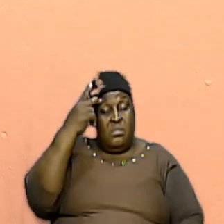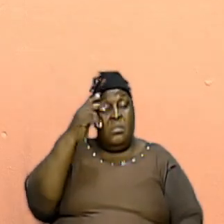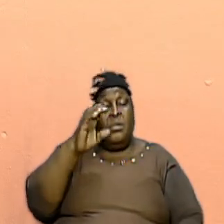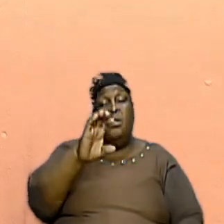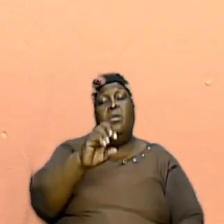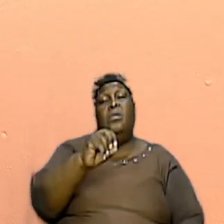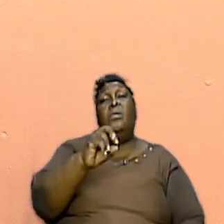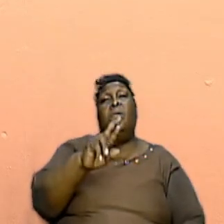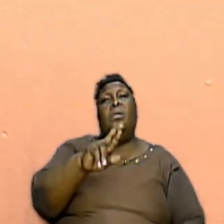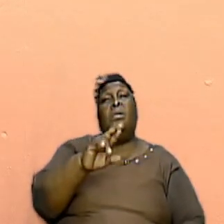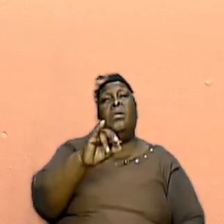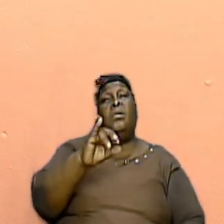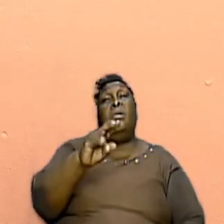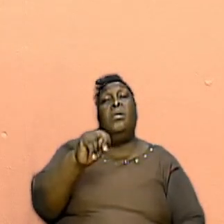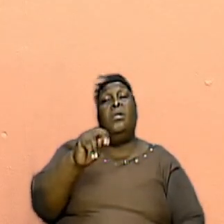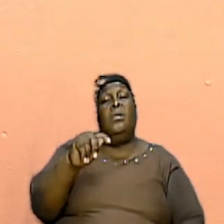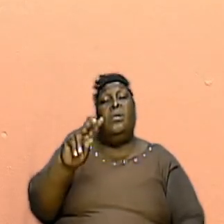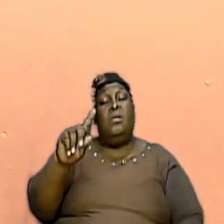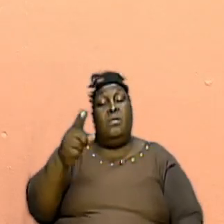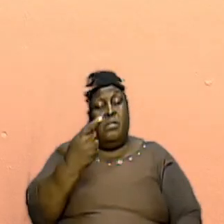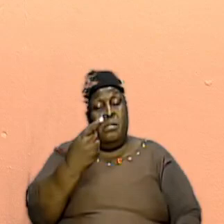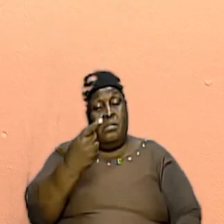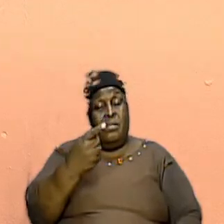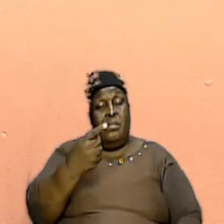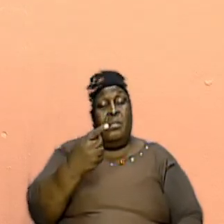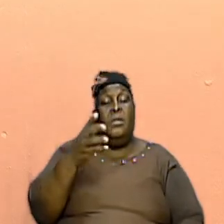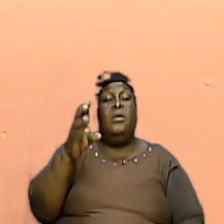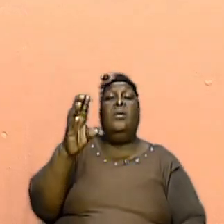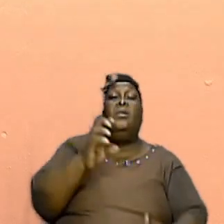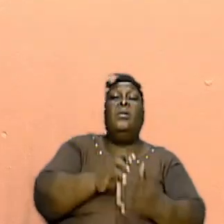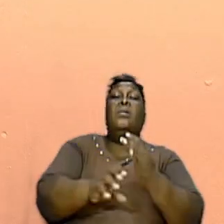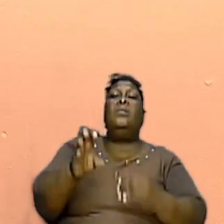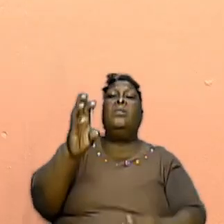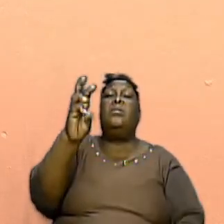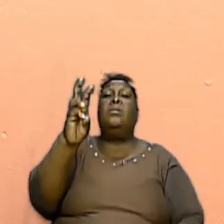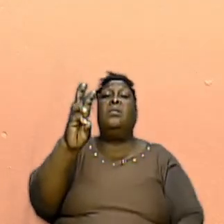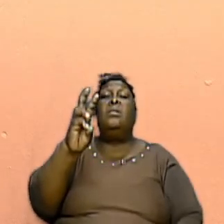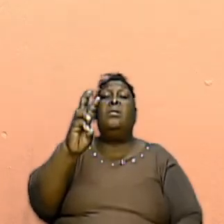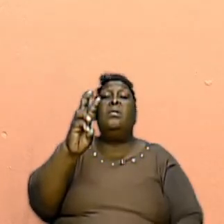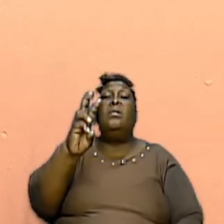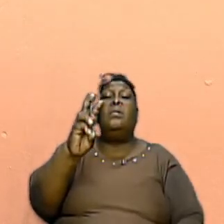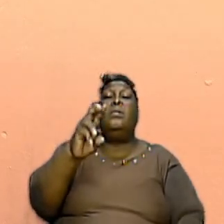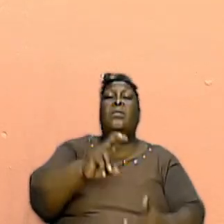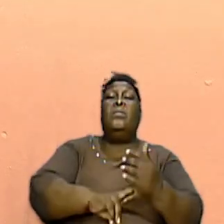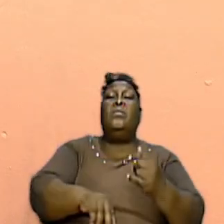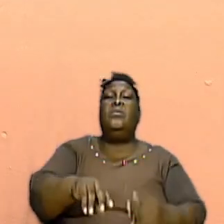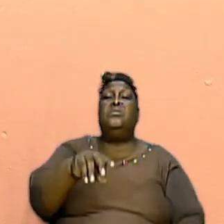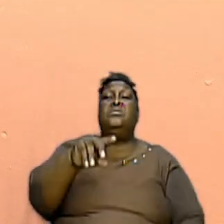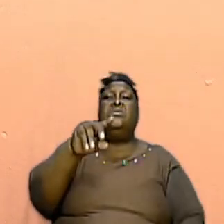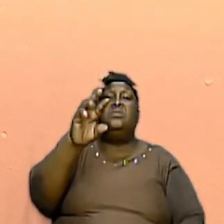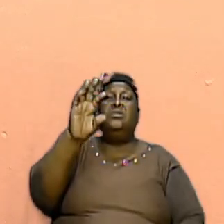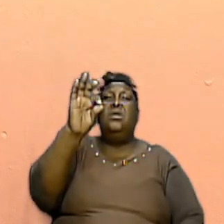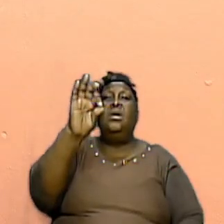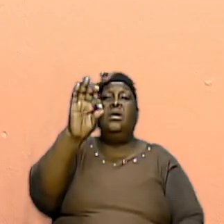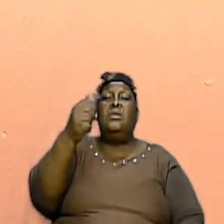Corinthians 1 Corinthians Chapter 6 Verses 9 And 10